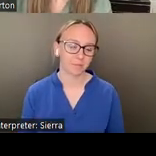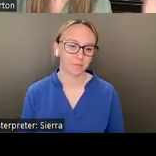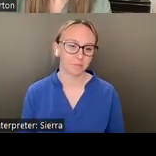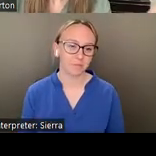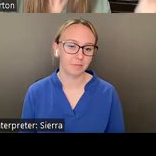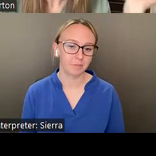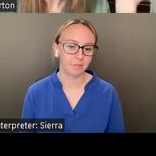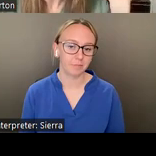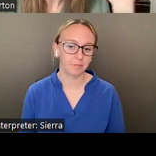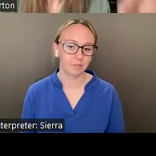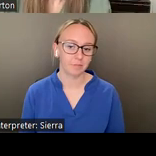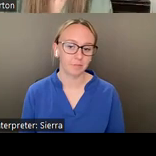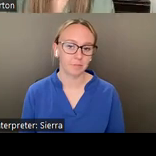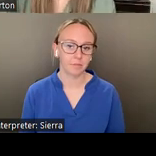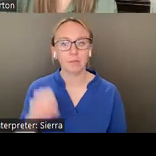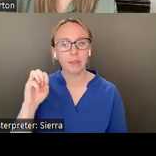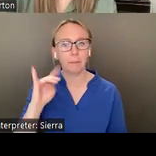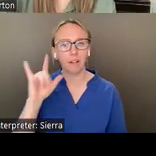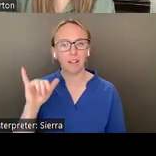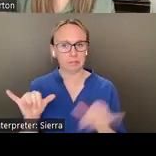Emily, about how big is this?